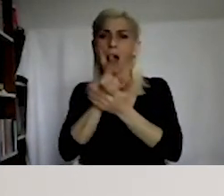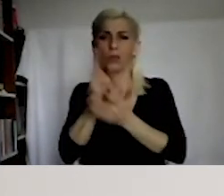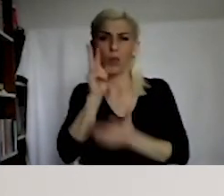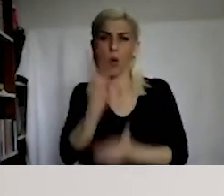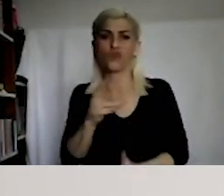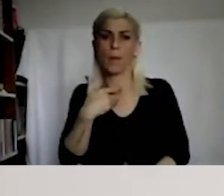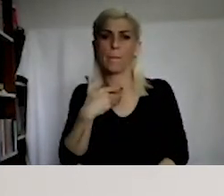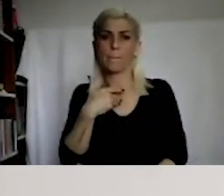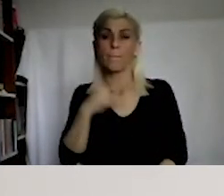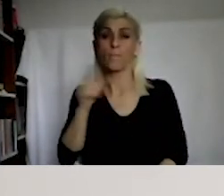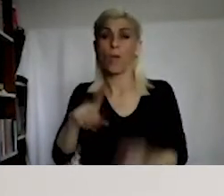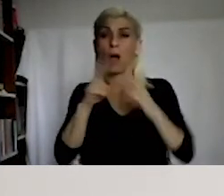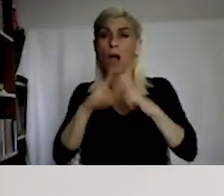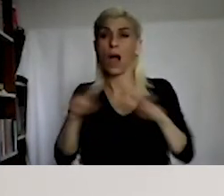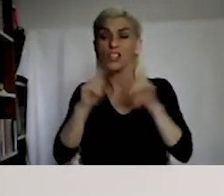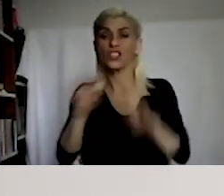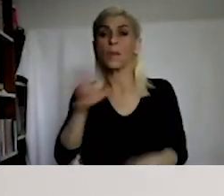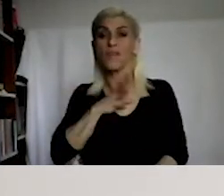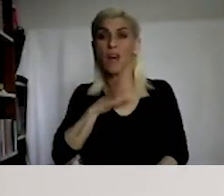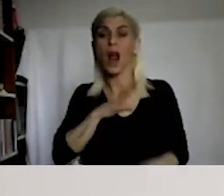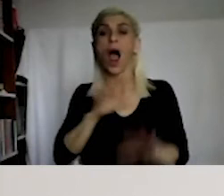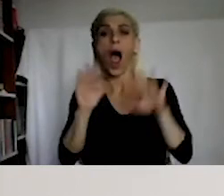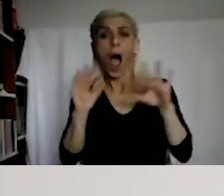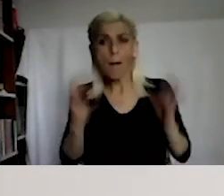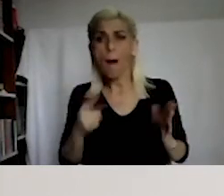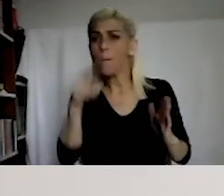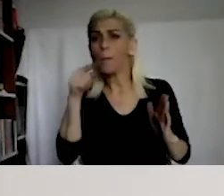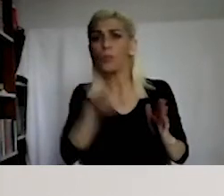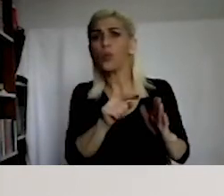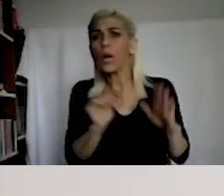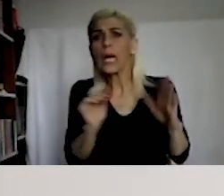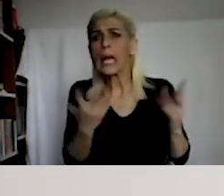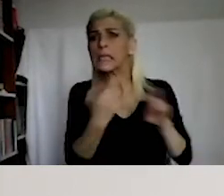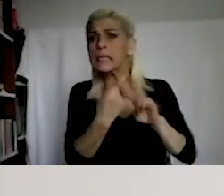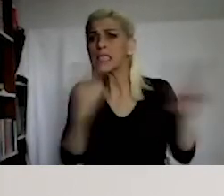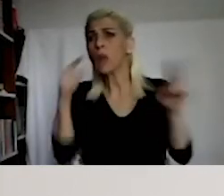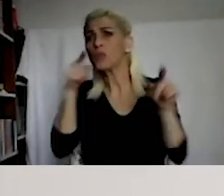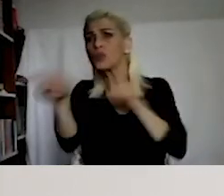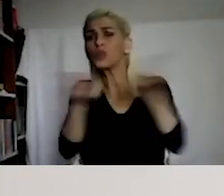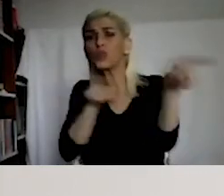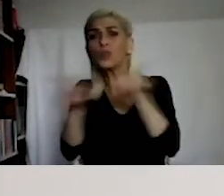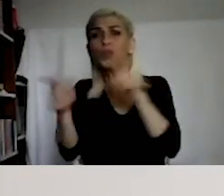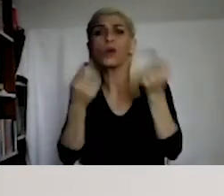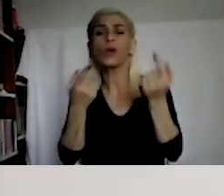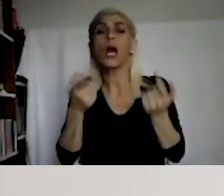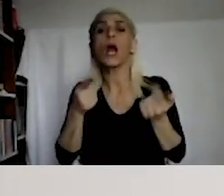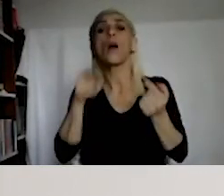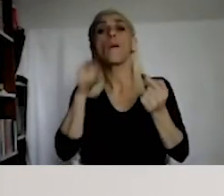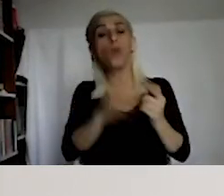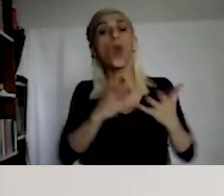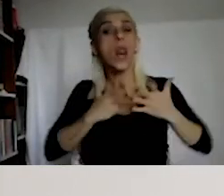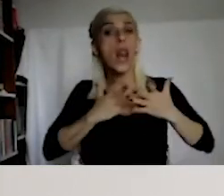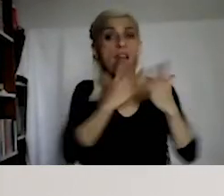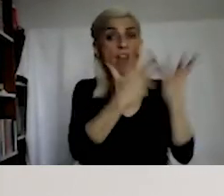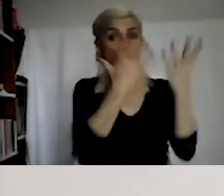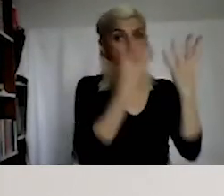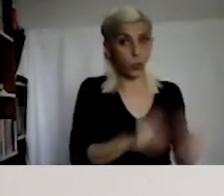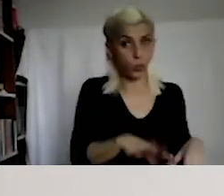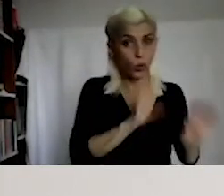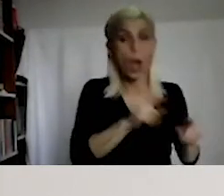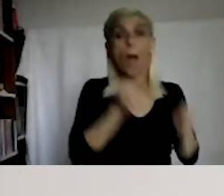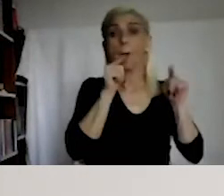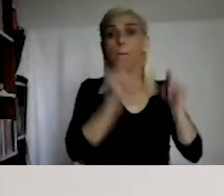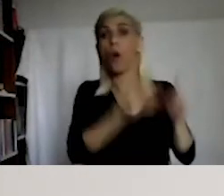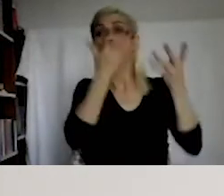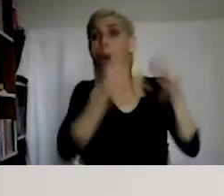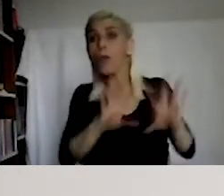By the way, the court doesn't provide any categorization or specific definition, like in these cases, it's a